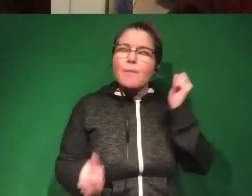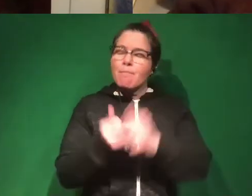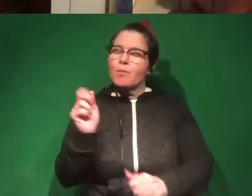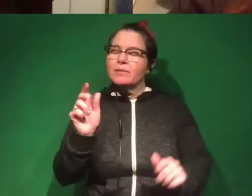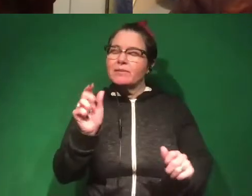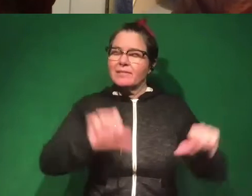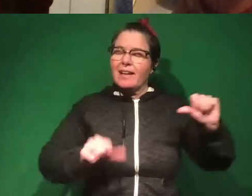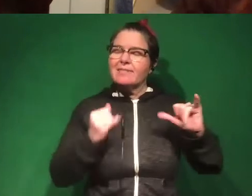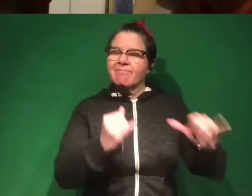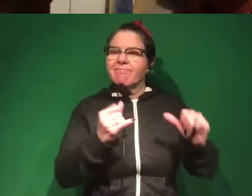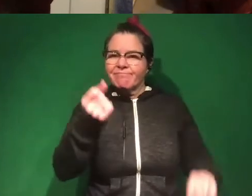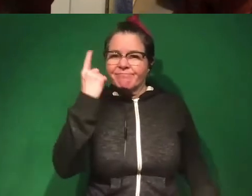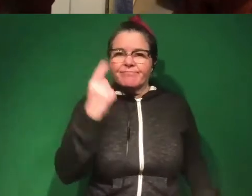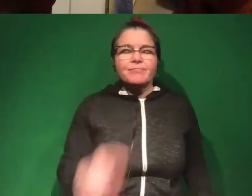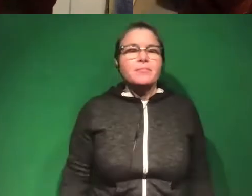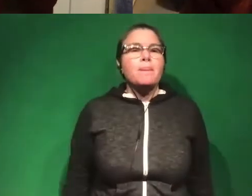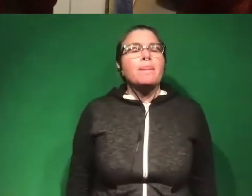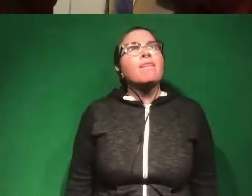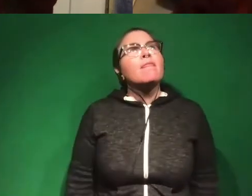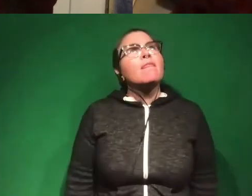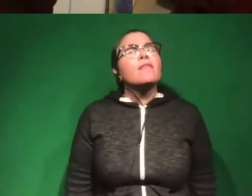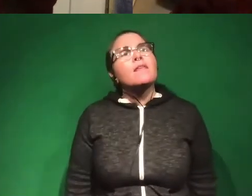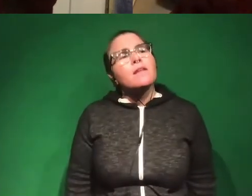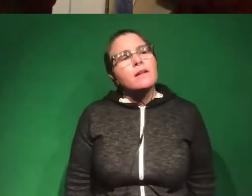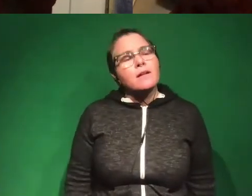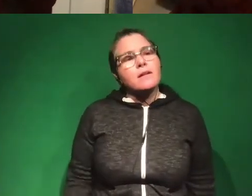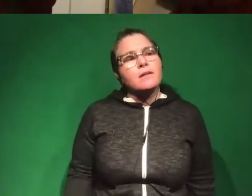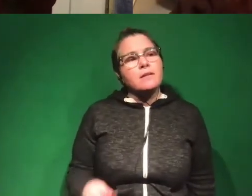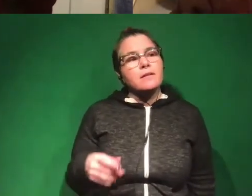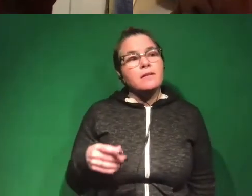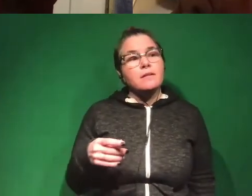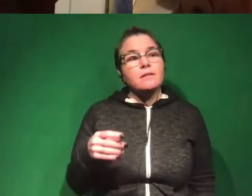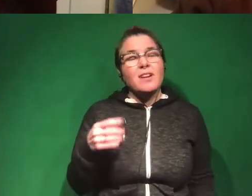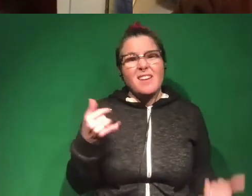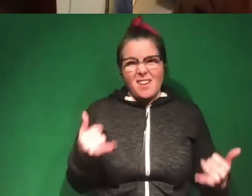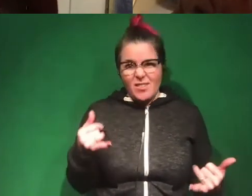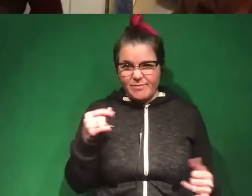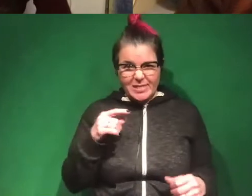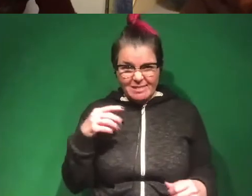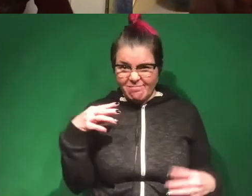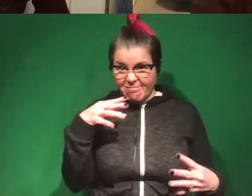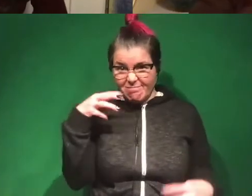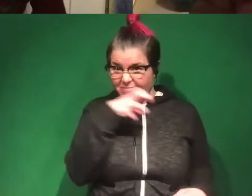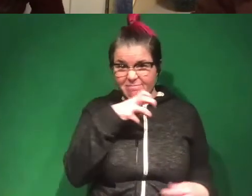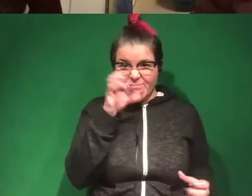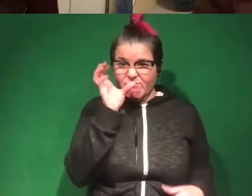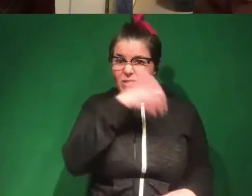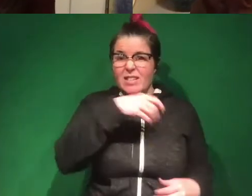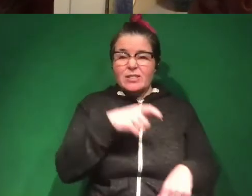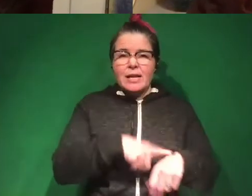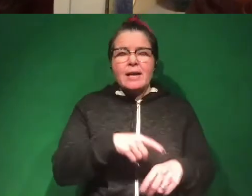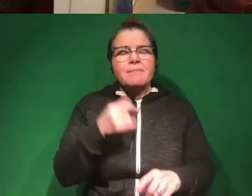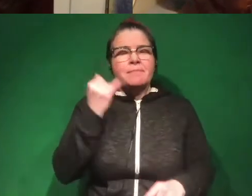scientists get that. Yeah. So we're in like a super weird time right now, obviously. Yes. So if you